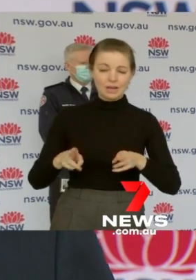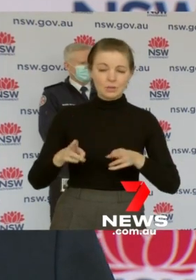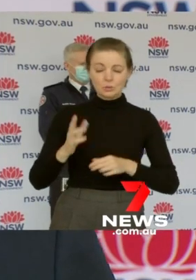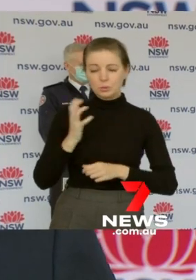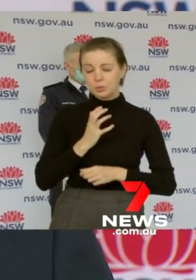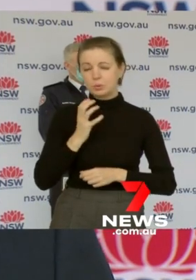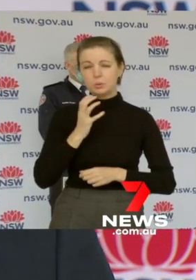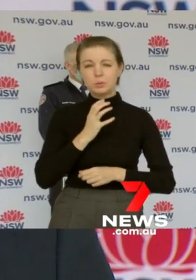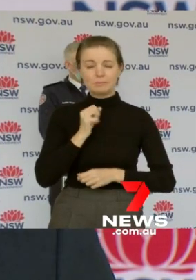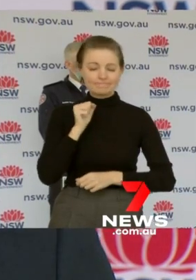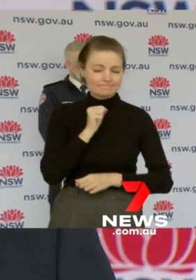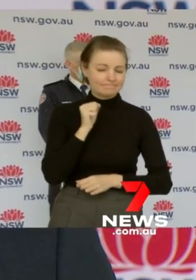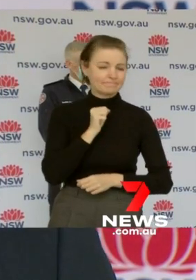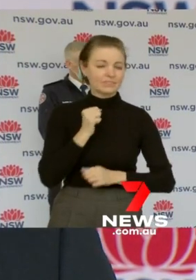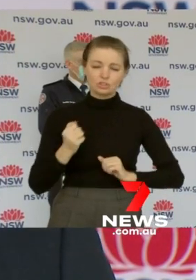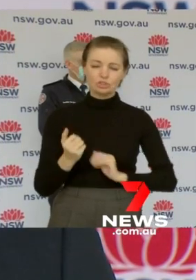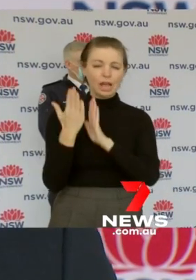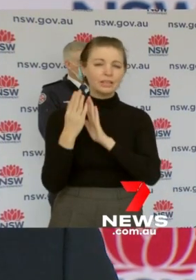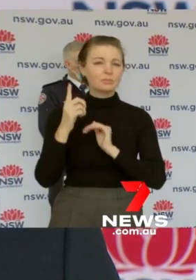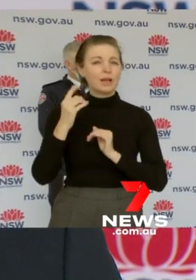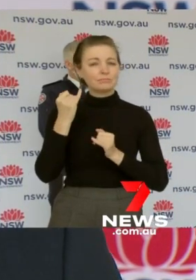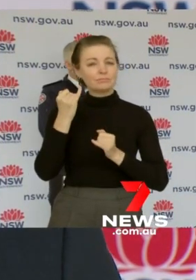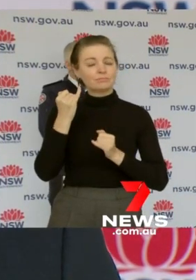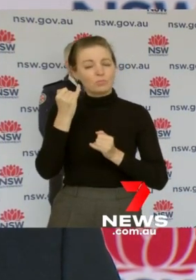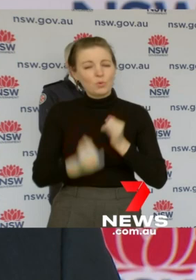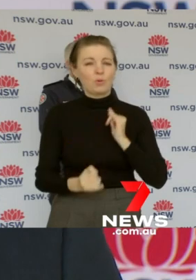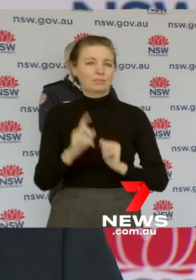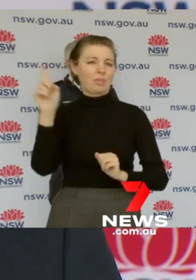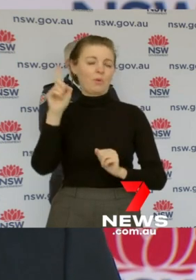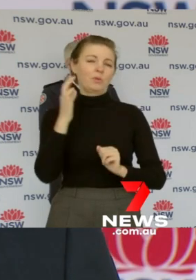but in this COVID situation I think many of us are feeling it even more.